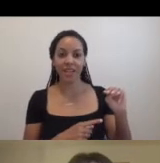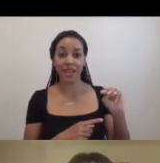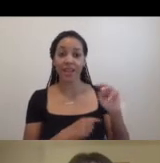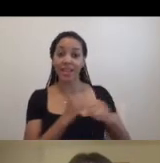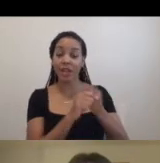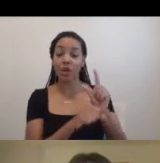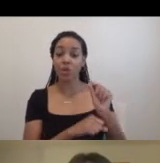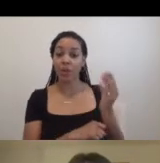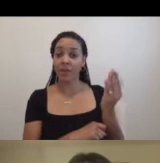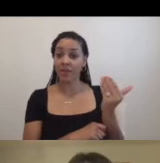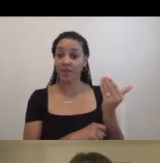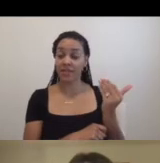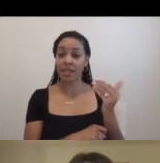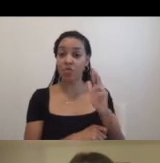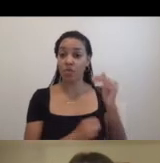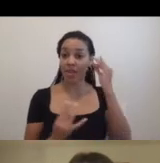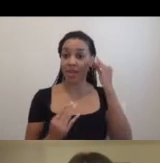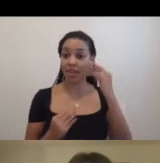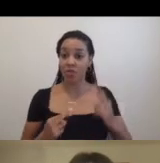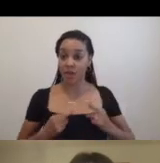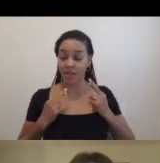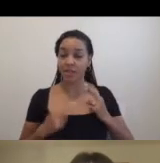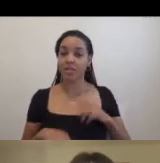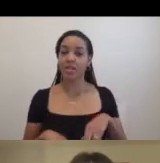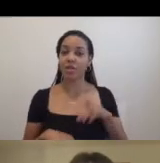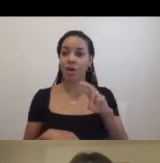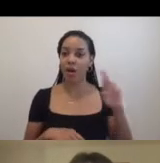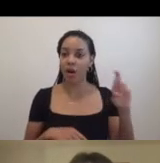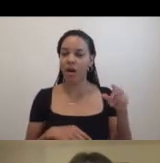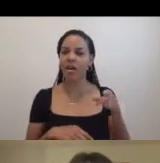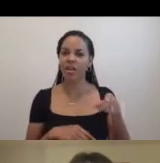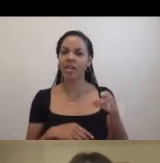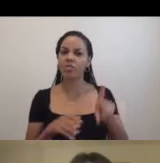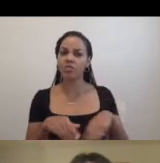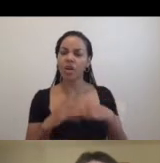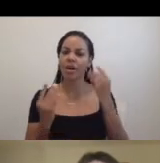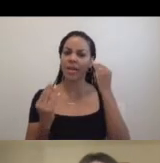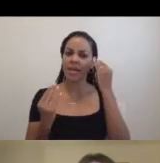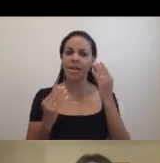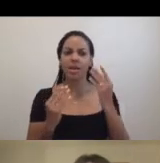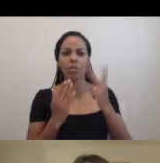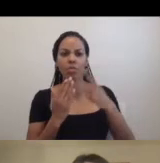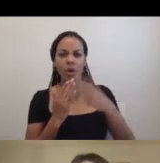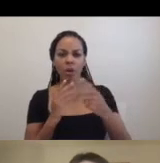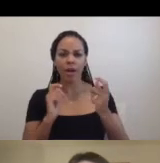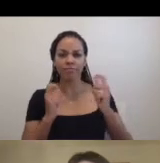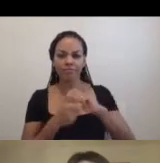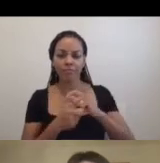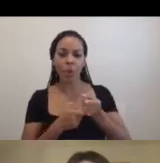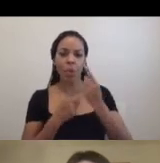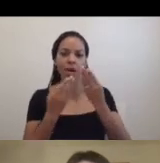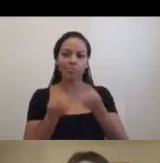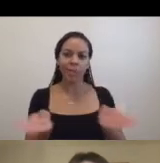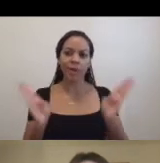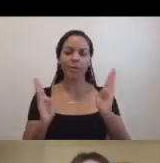Residencies began to host a private annual event for all the residents in our programs, as well as one public program each